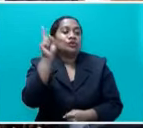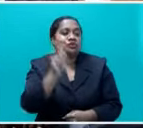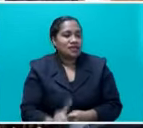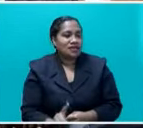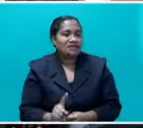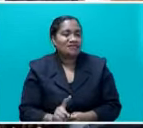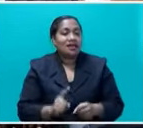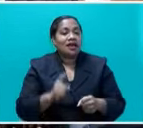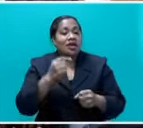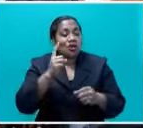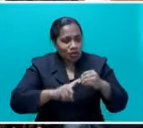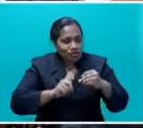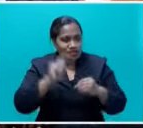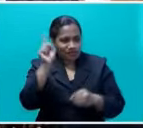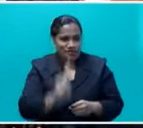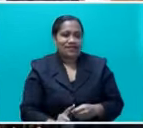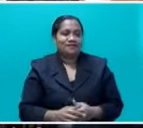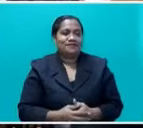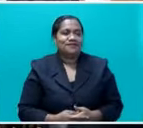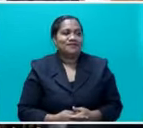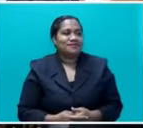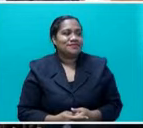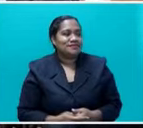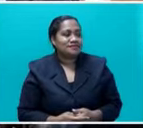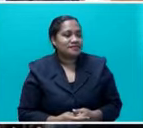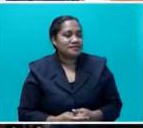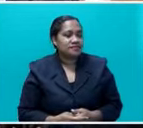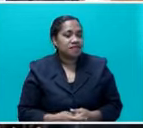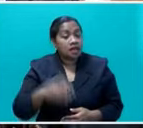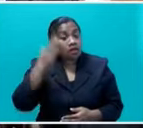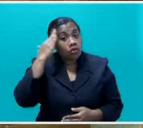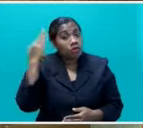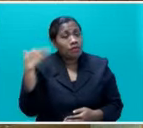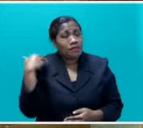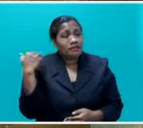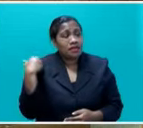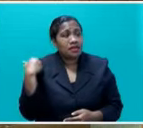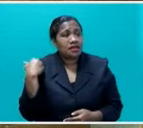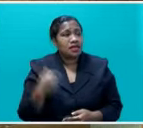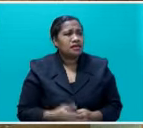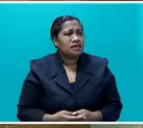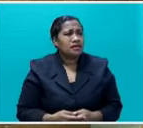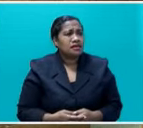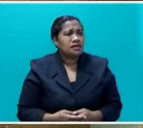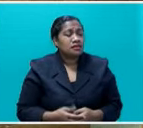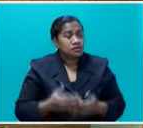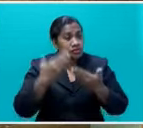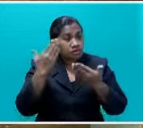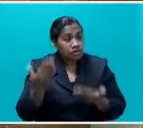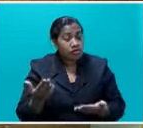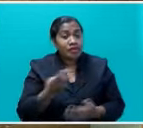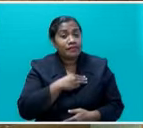questions for today. Just a reminder to the Honorable Minister